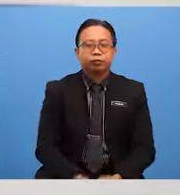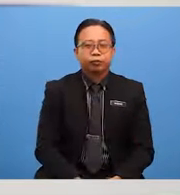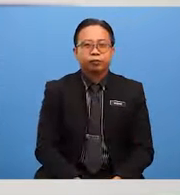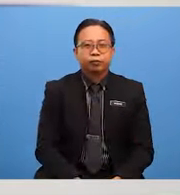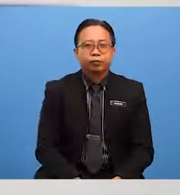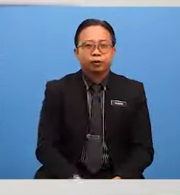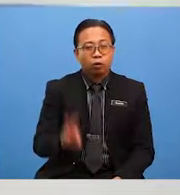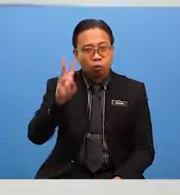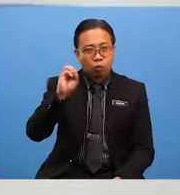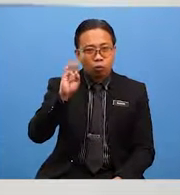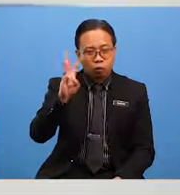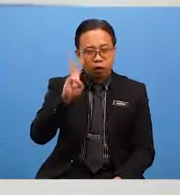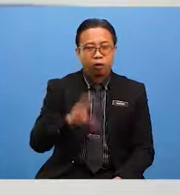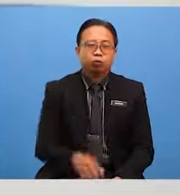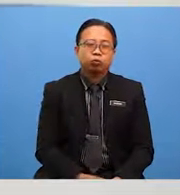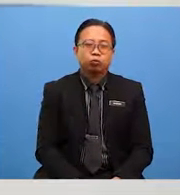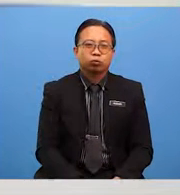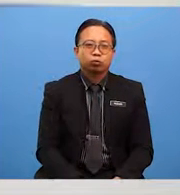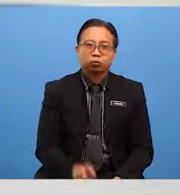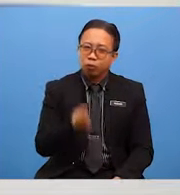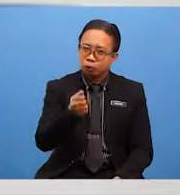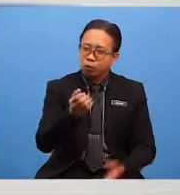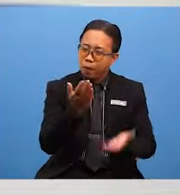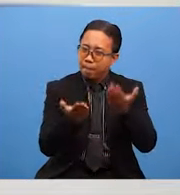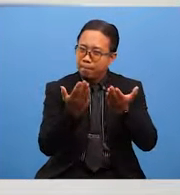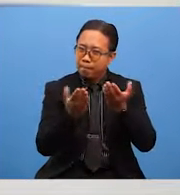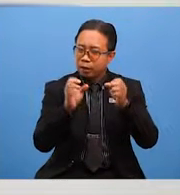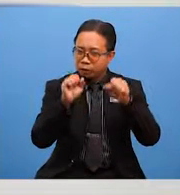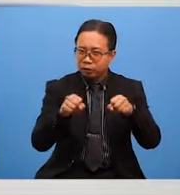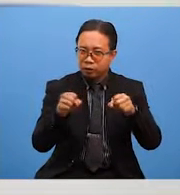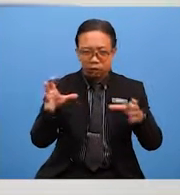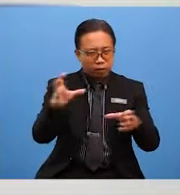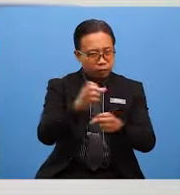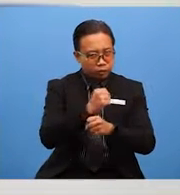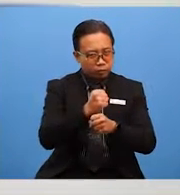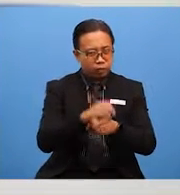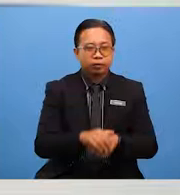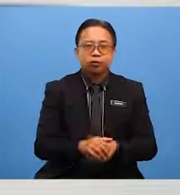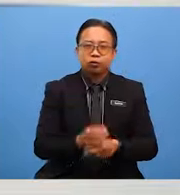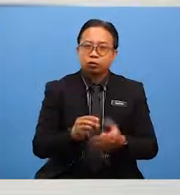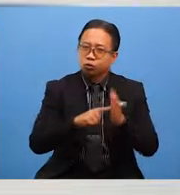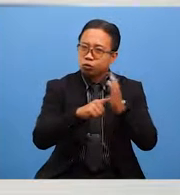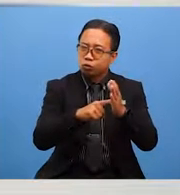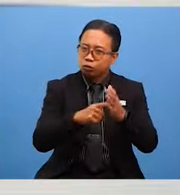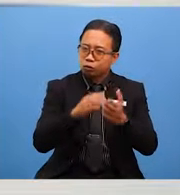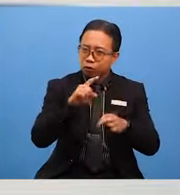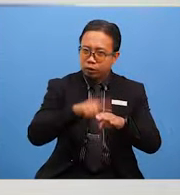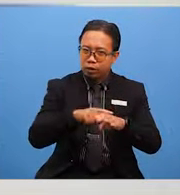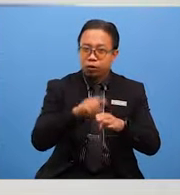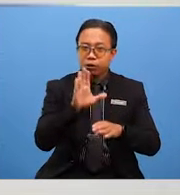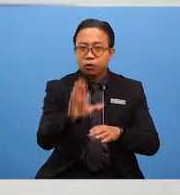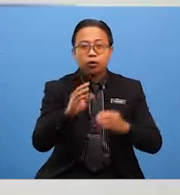Wow! Isn't that remarkable? You may want to compile your own report and show it to your teacher.